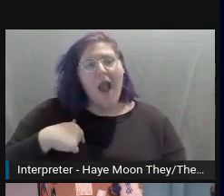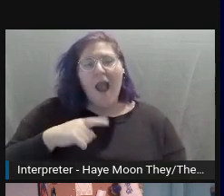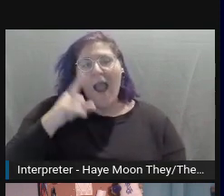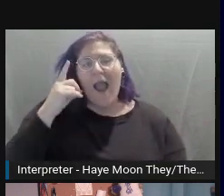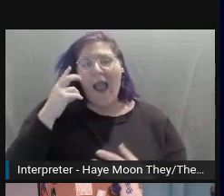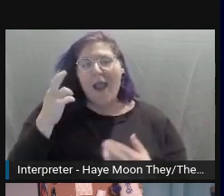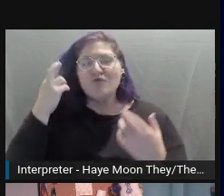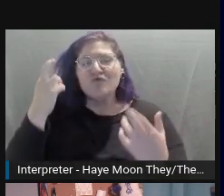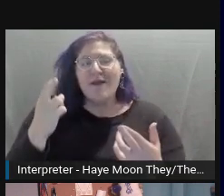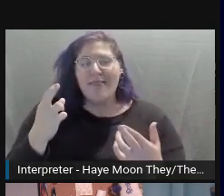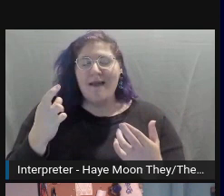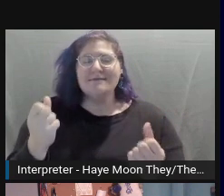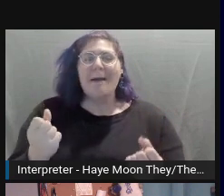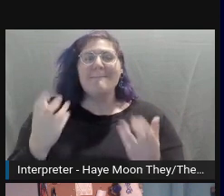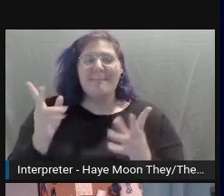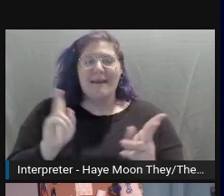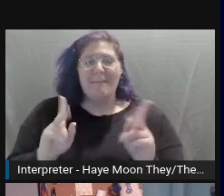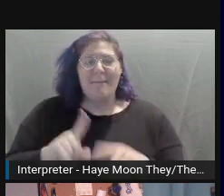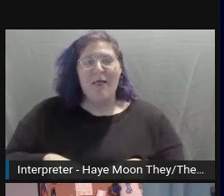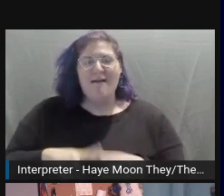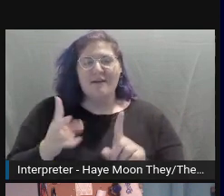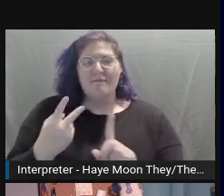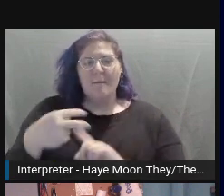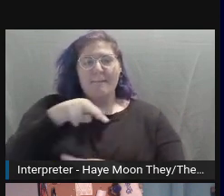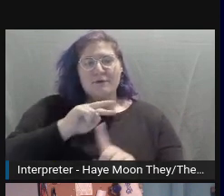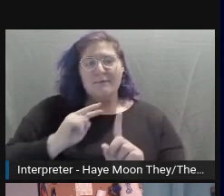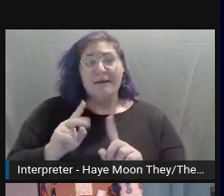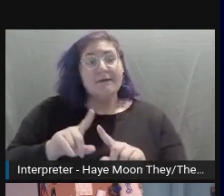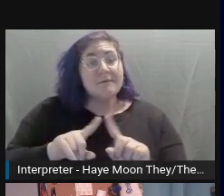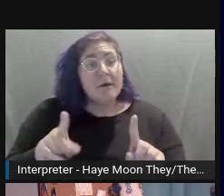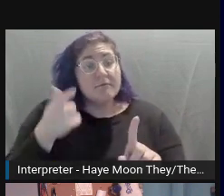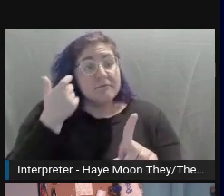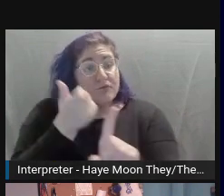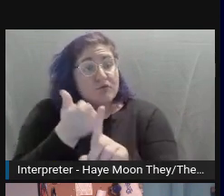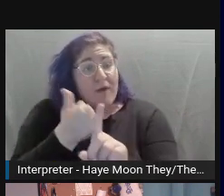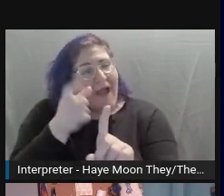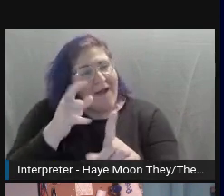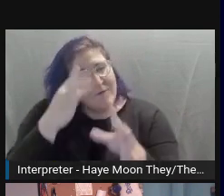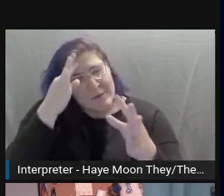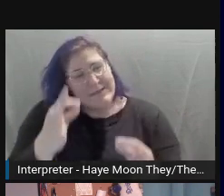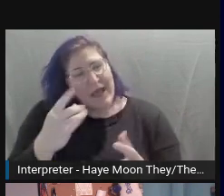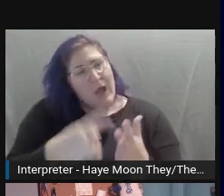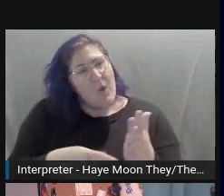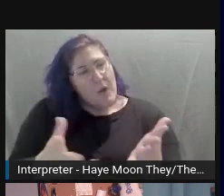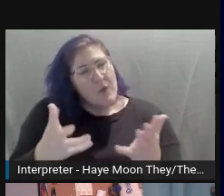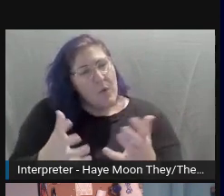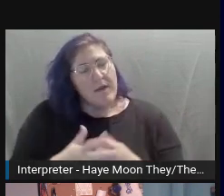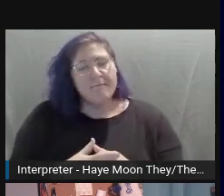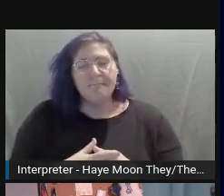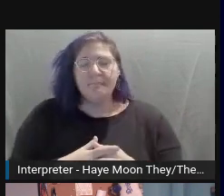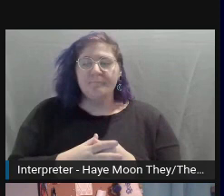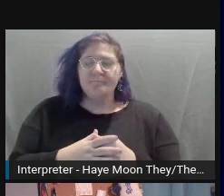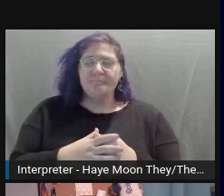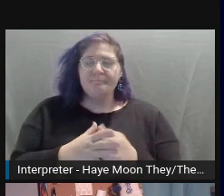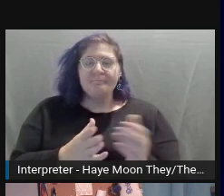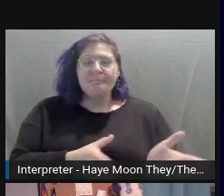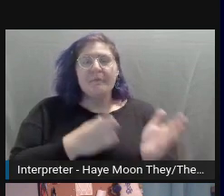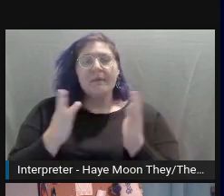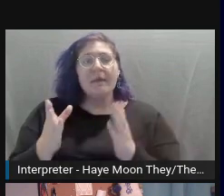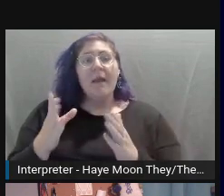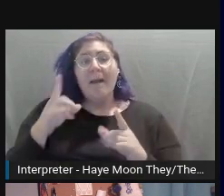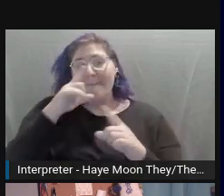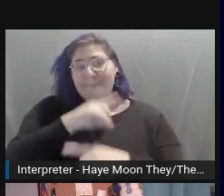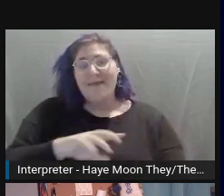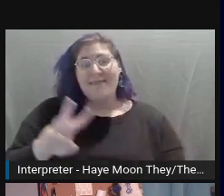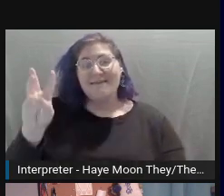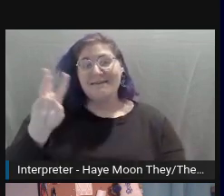topic, so this may be something you might have to decide what you're comfortable with yourself. Myth six, you